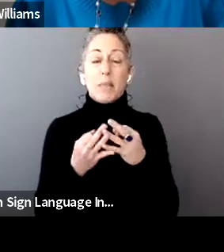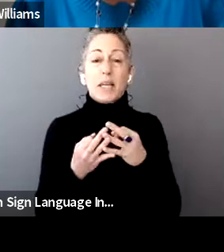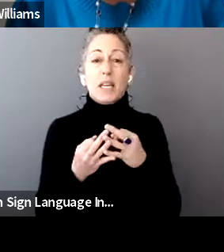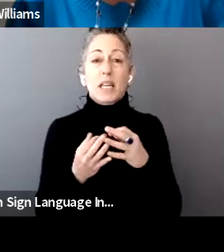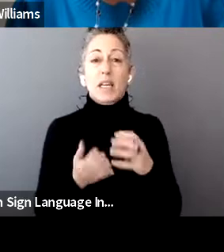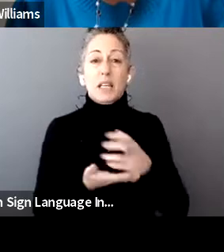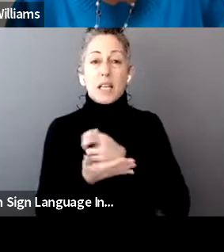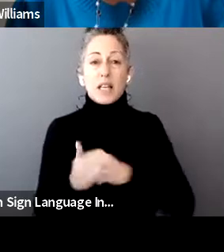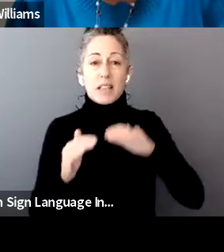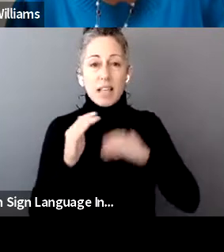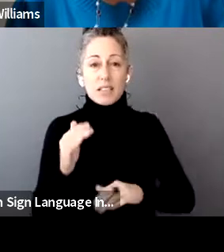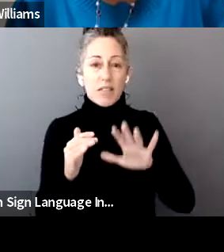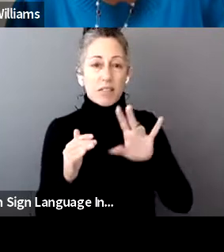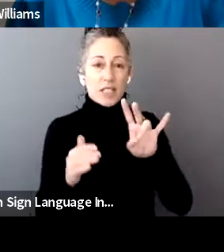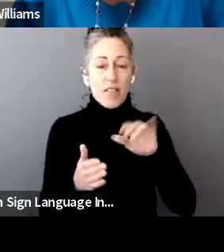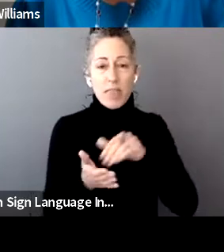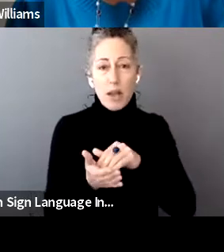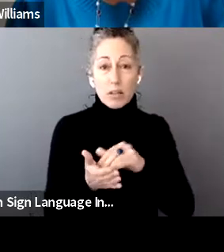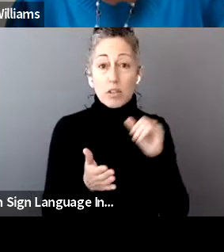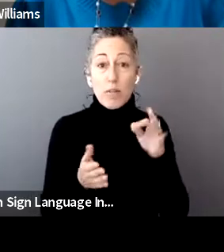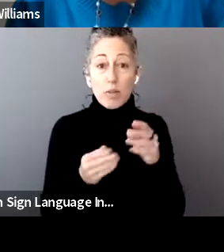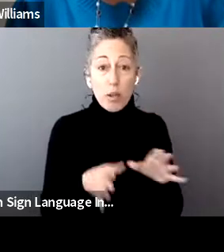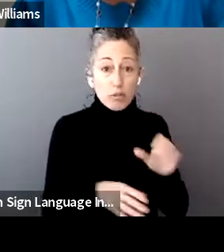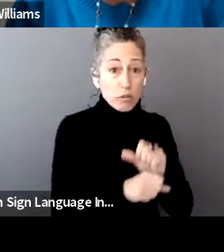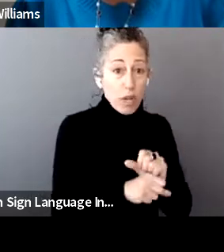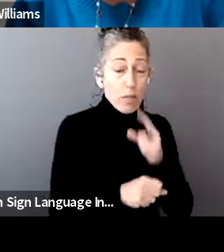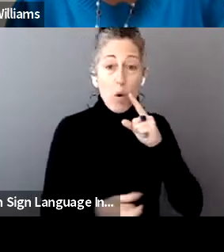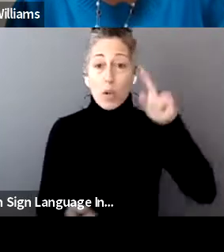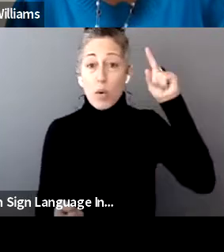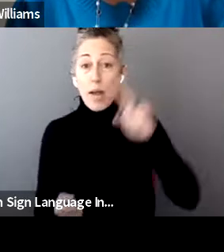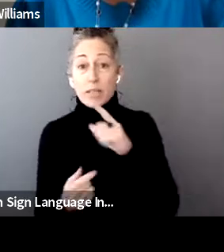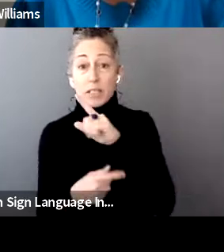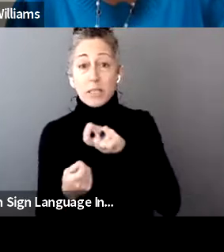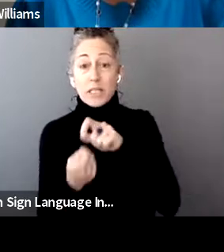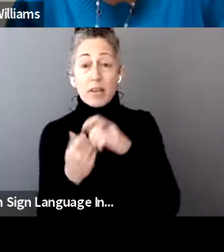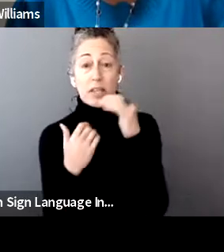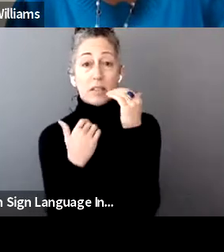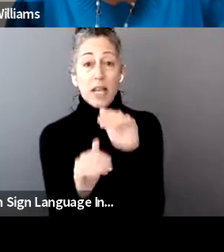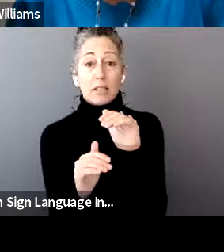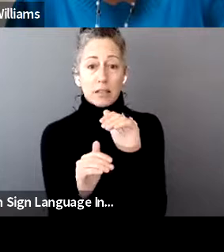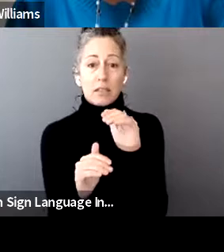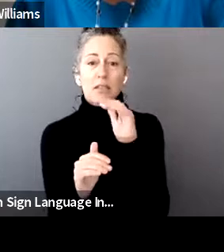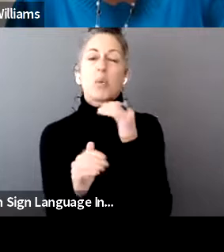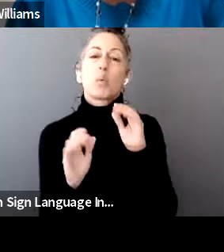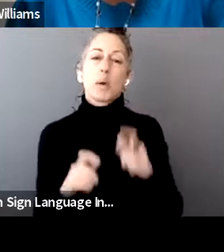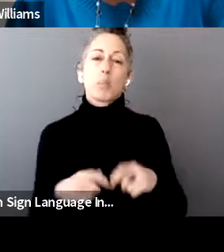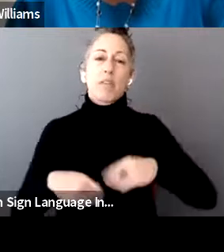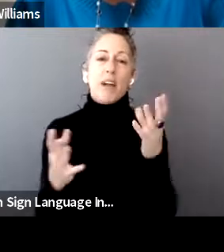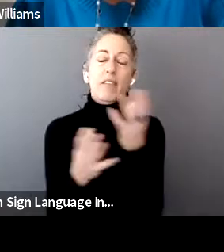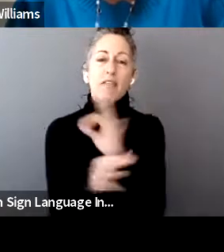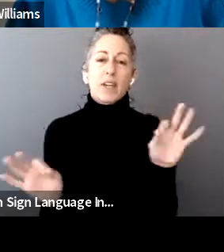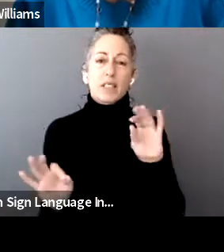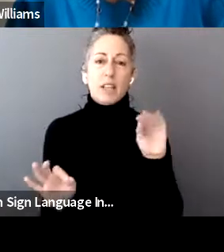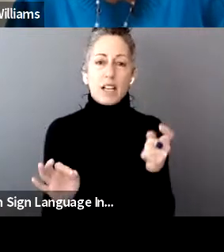lot of individuals who did lose their job, they now fall into that bracket and are eligible for our free tax services. And for those, they should just go to our